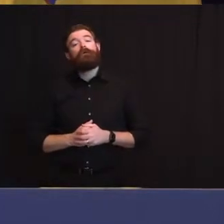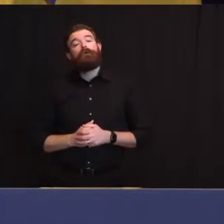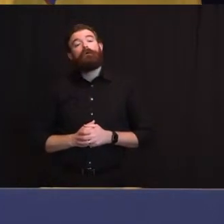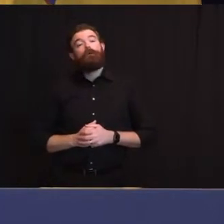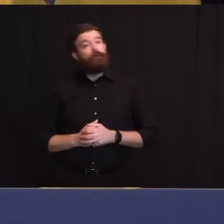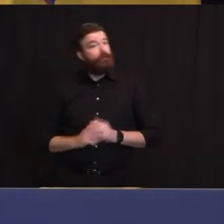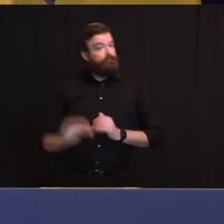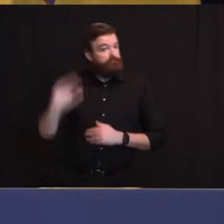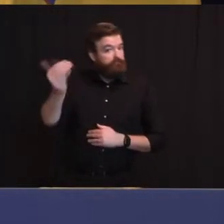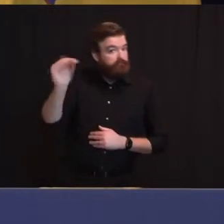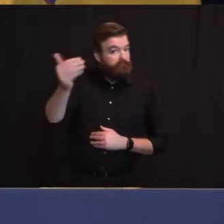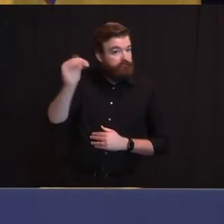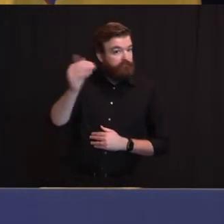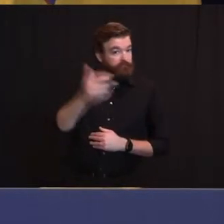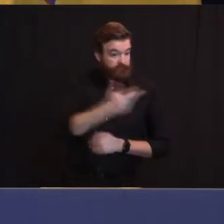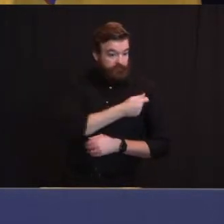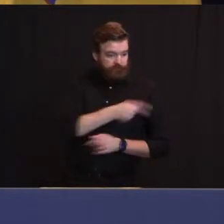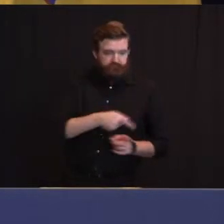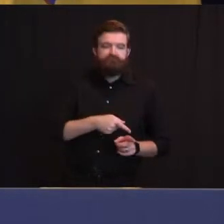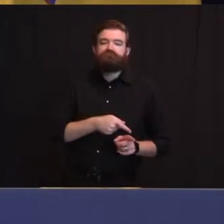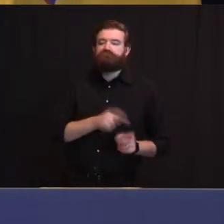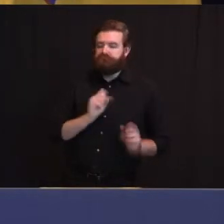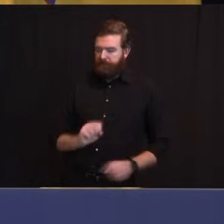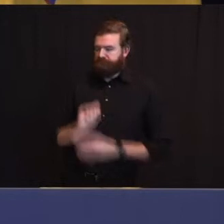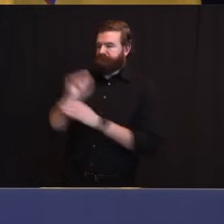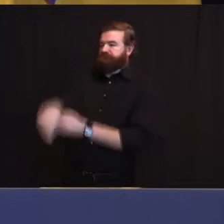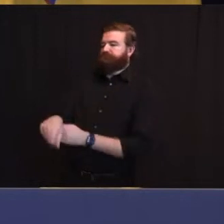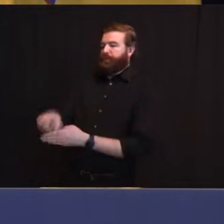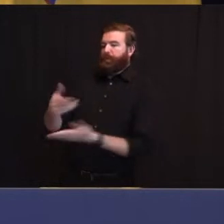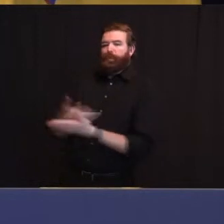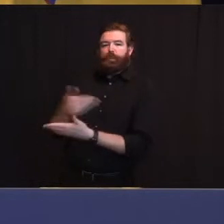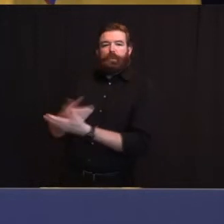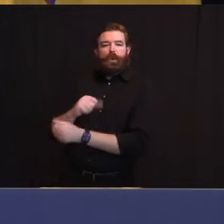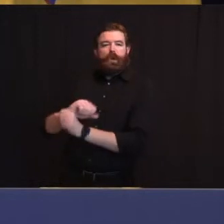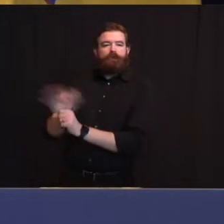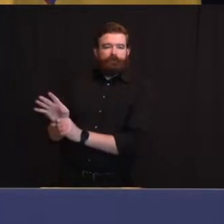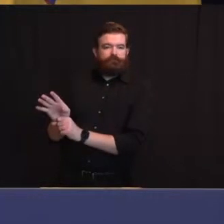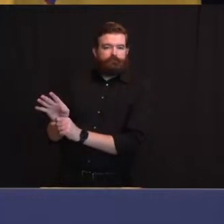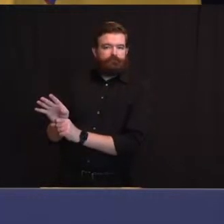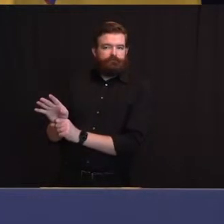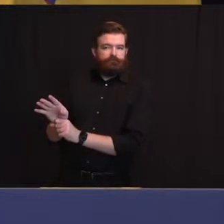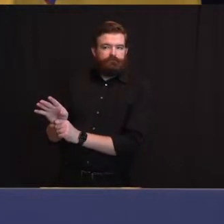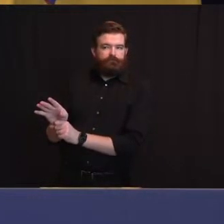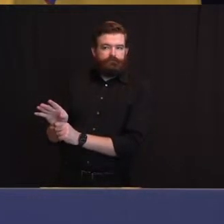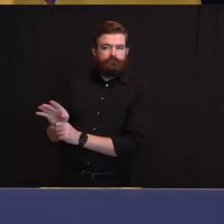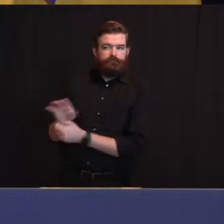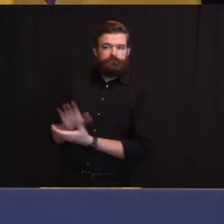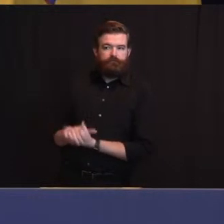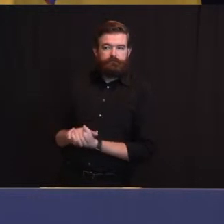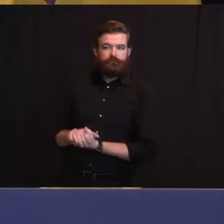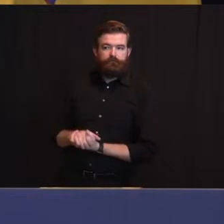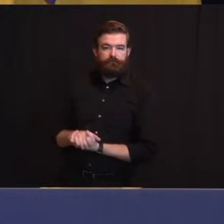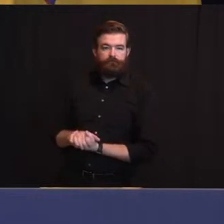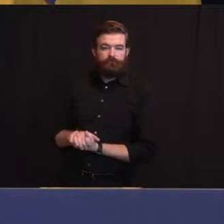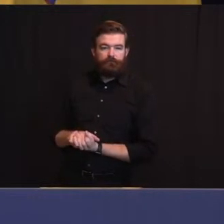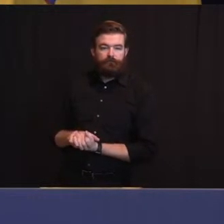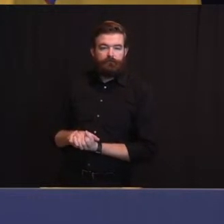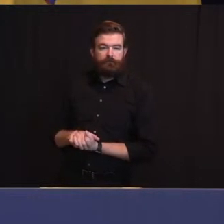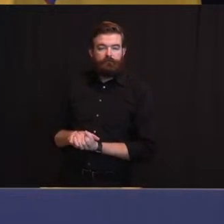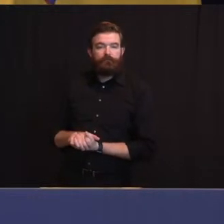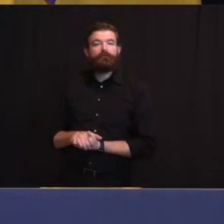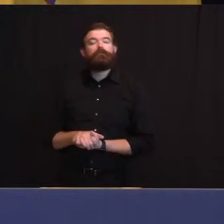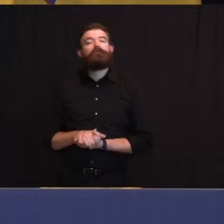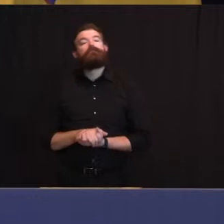address this more importantly as it relates to this strain and the other point that I believe we're seeing